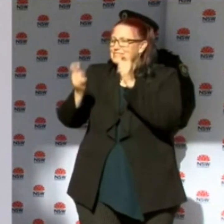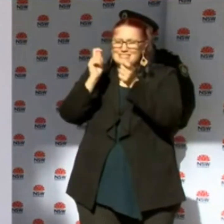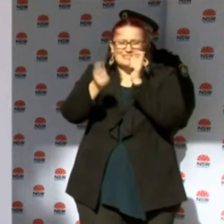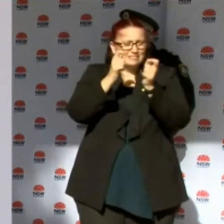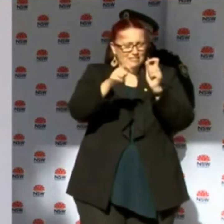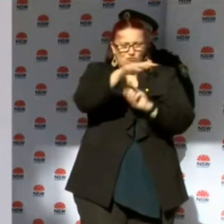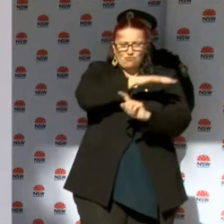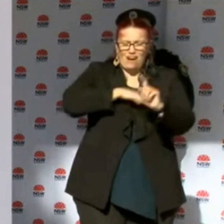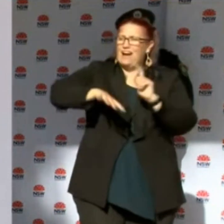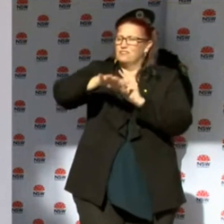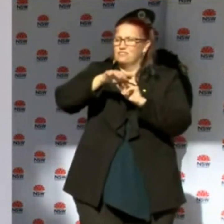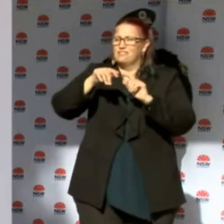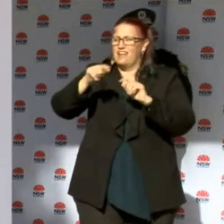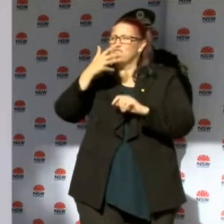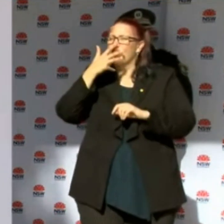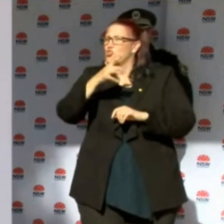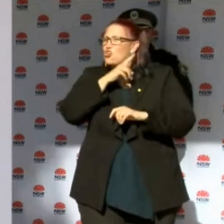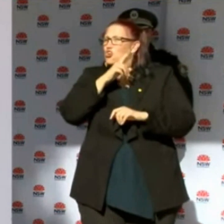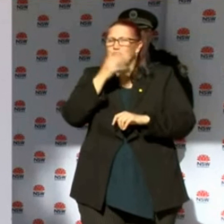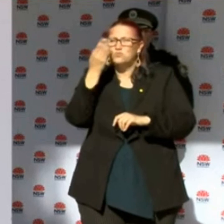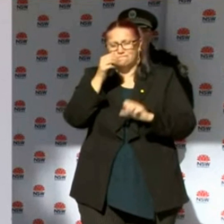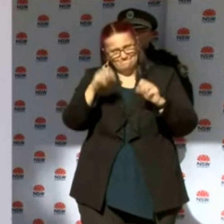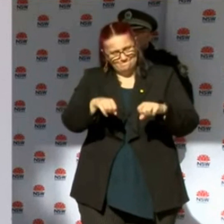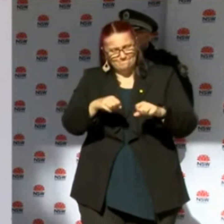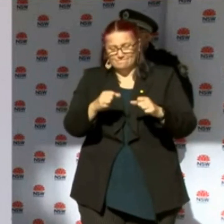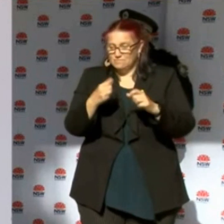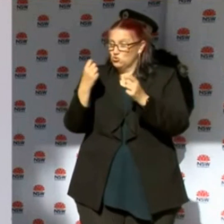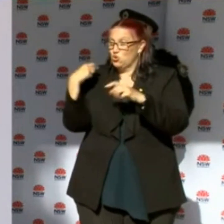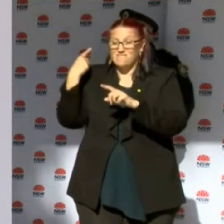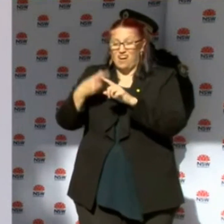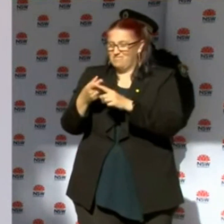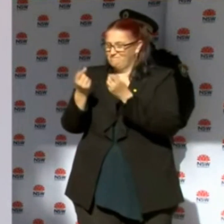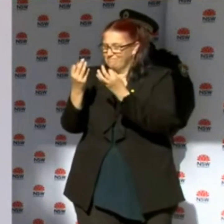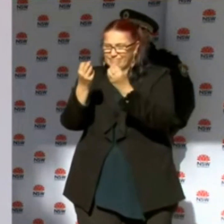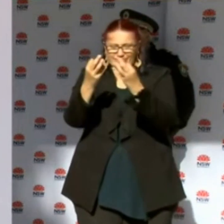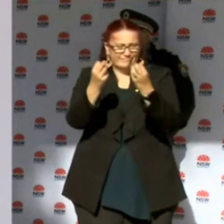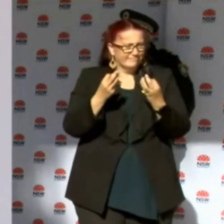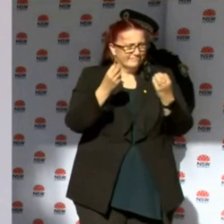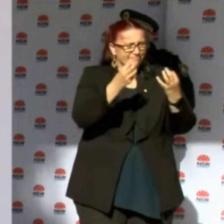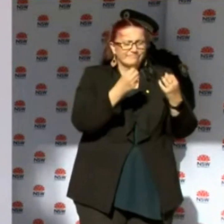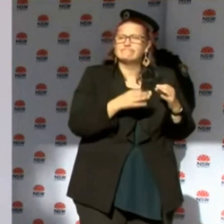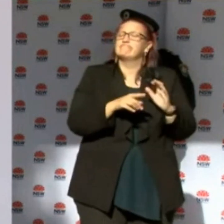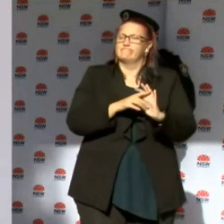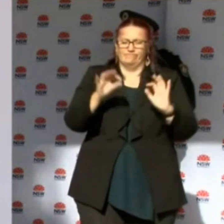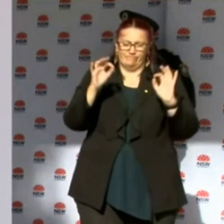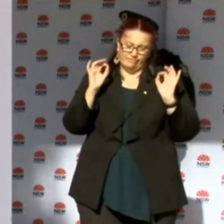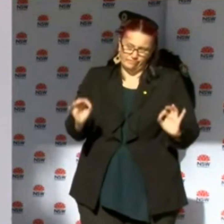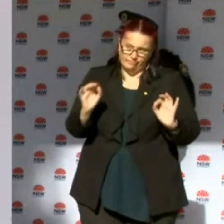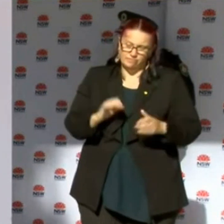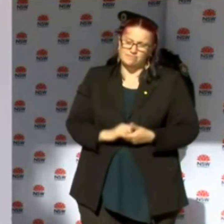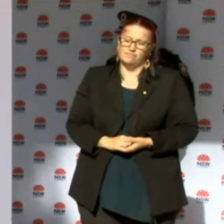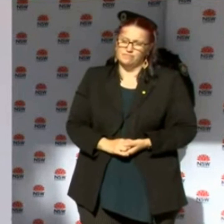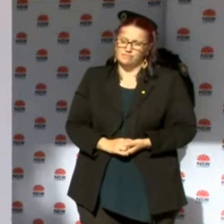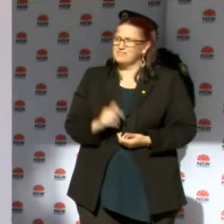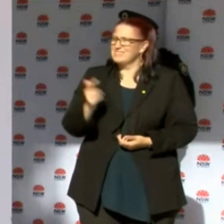around the nine-year-old child occurred and has not identified any direct contact of